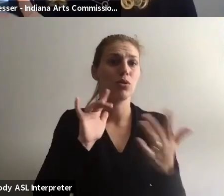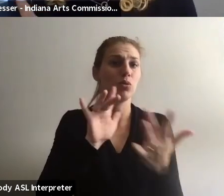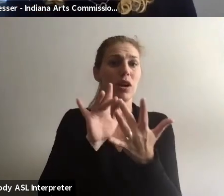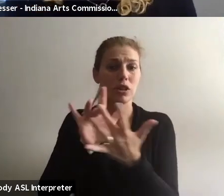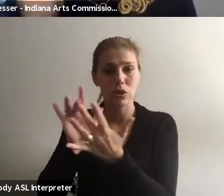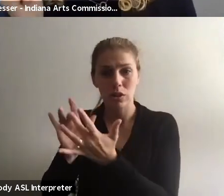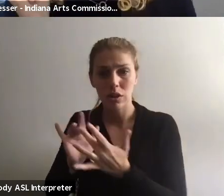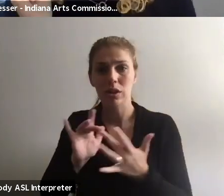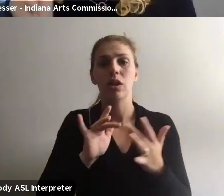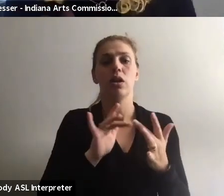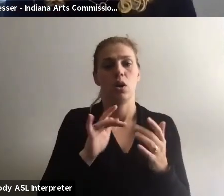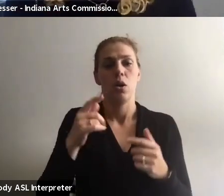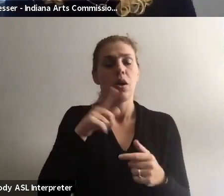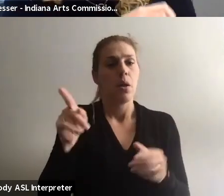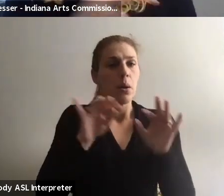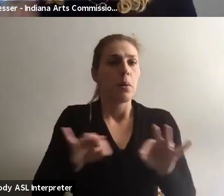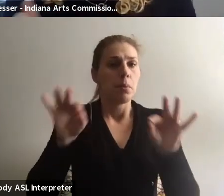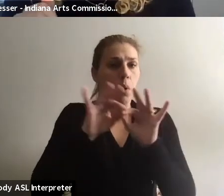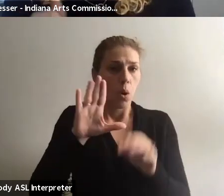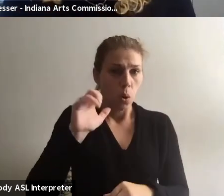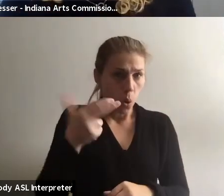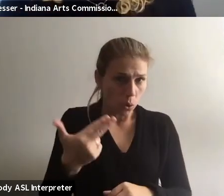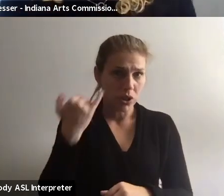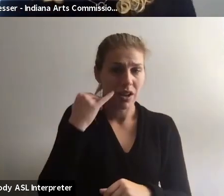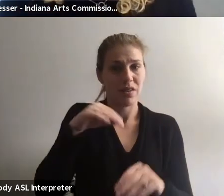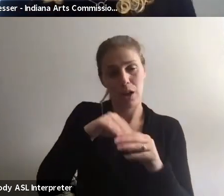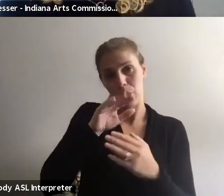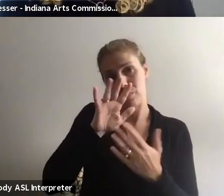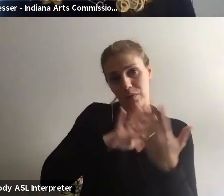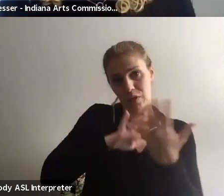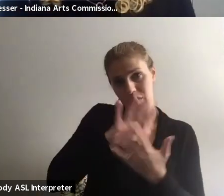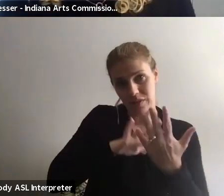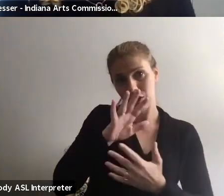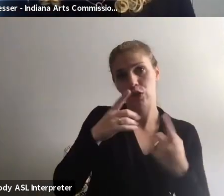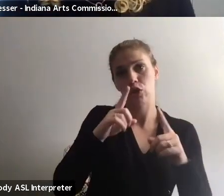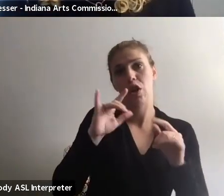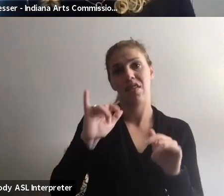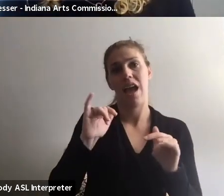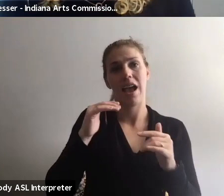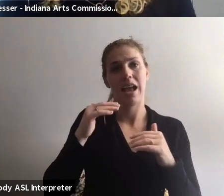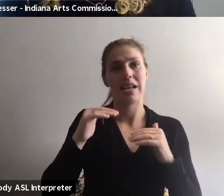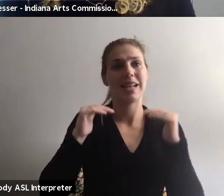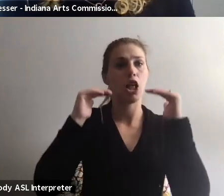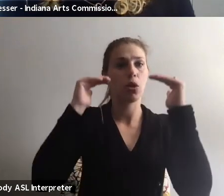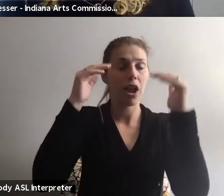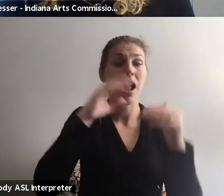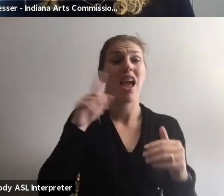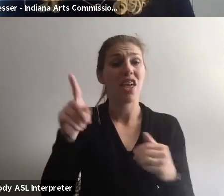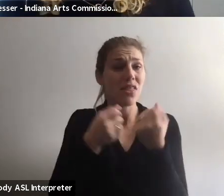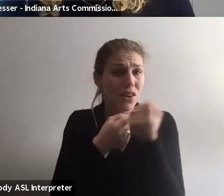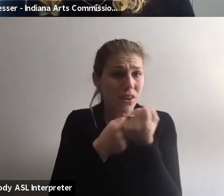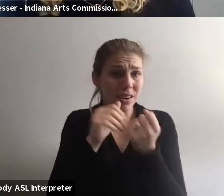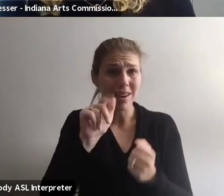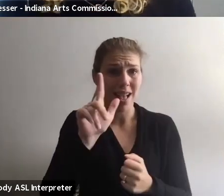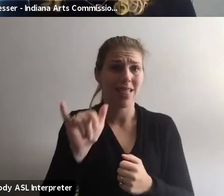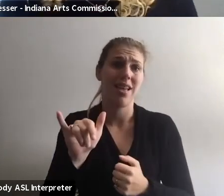help select the cohort. They're an important coach when they're in person during the accelerator process, and they're an ally to those other creatives in there.